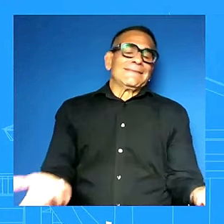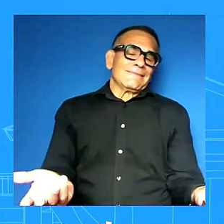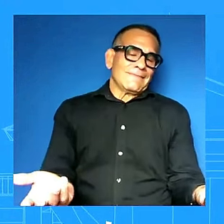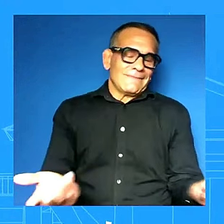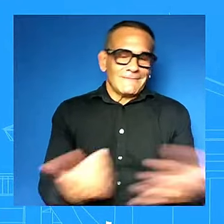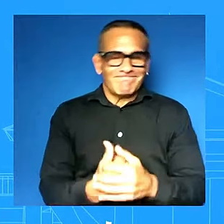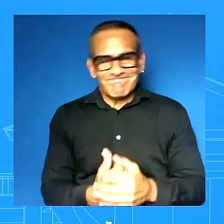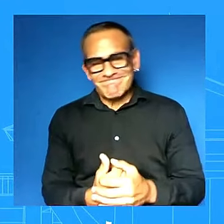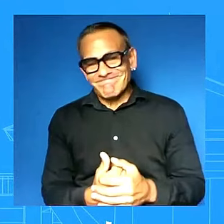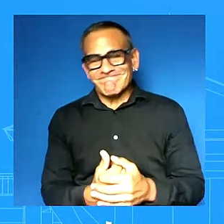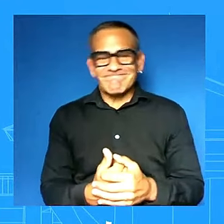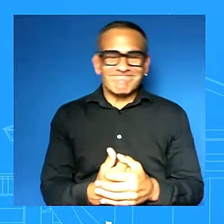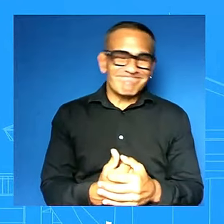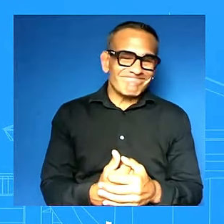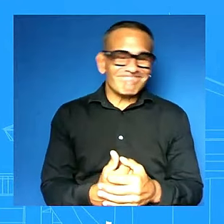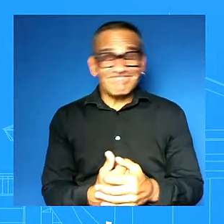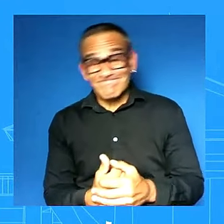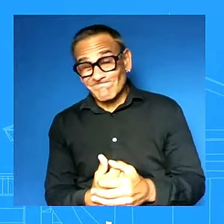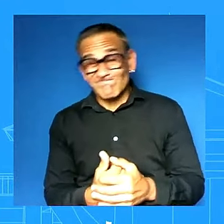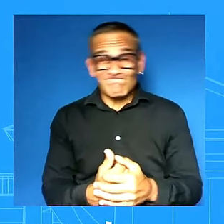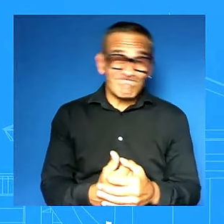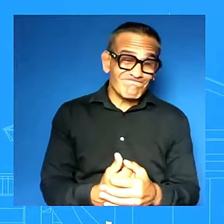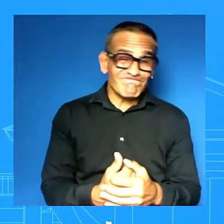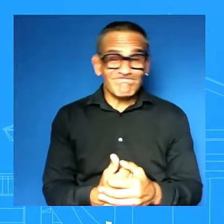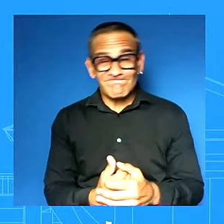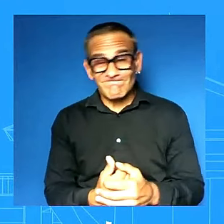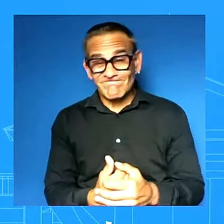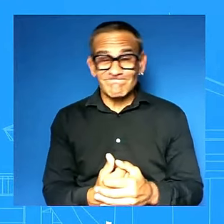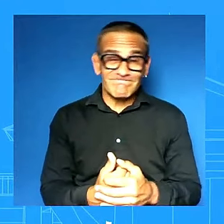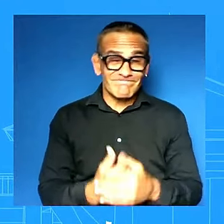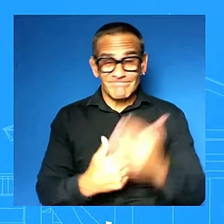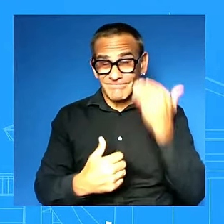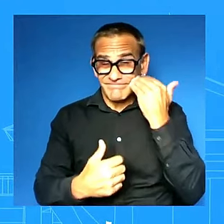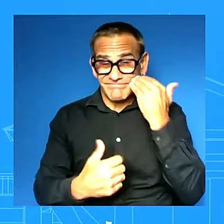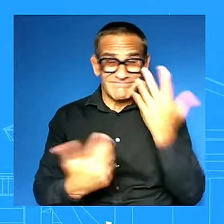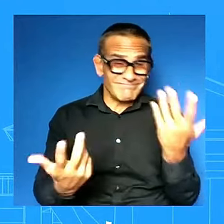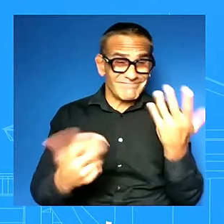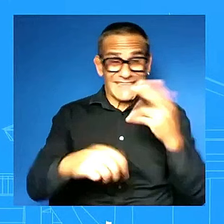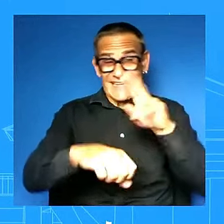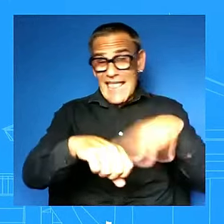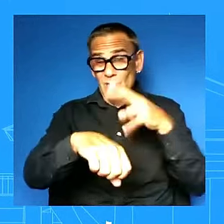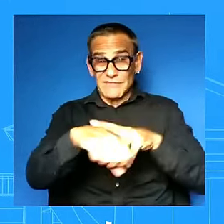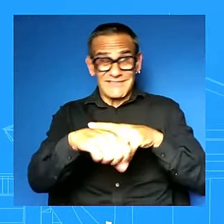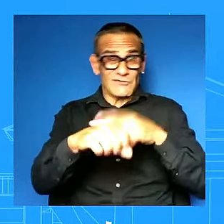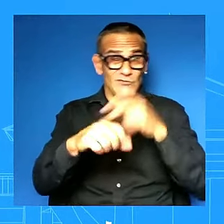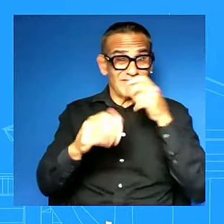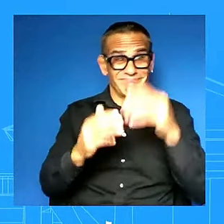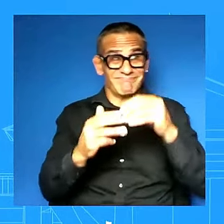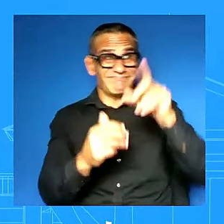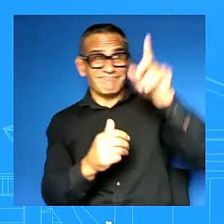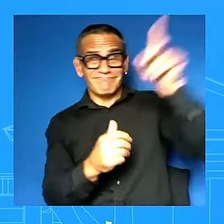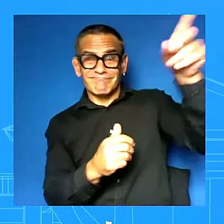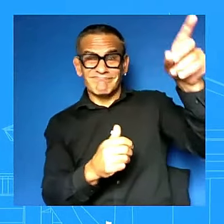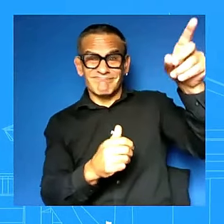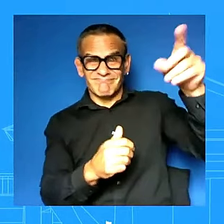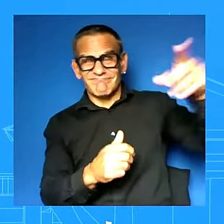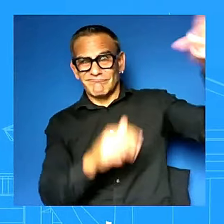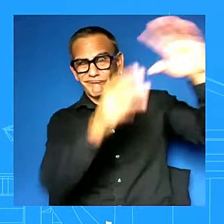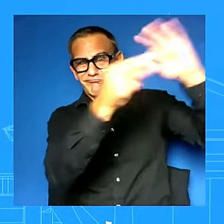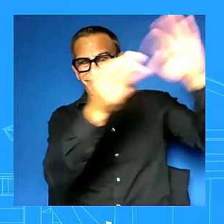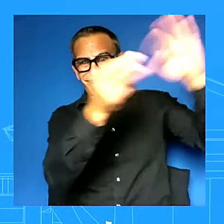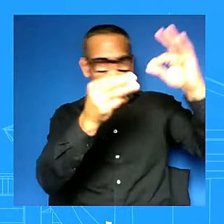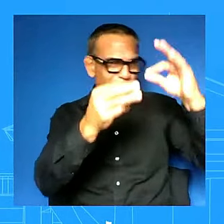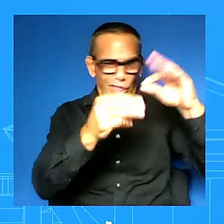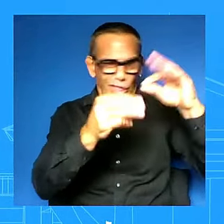national leaders spewing hateful or lifting up hateful rhetoric